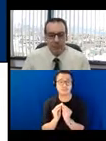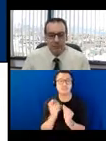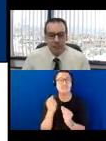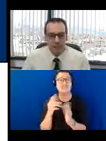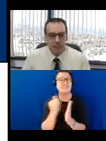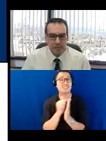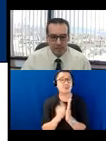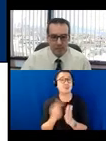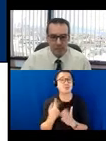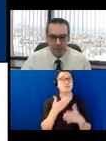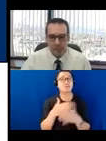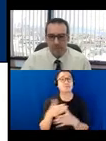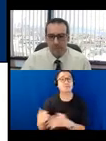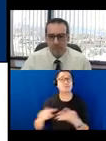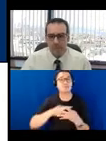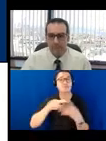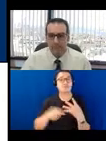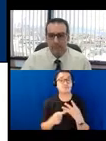into four sections.